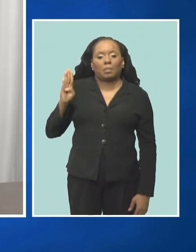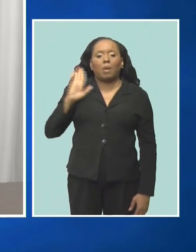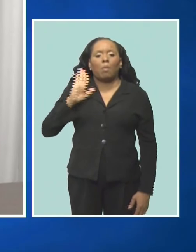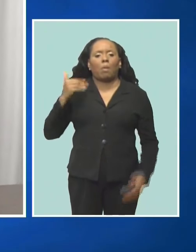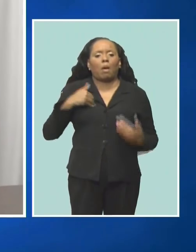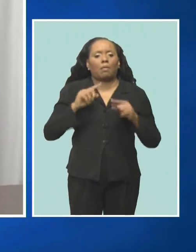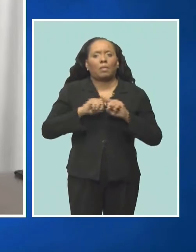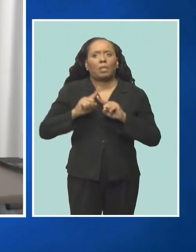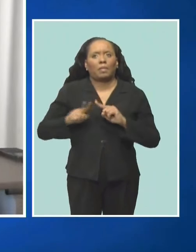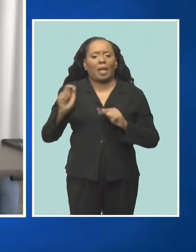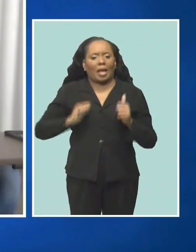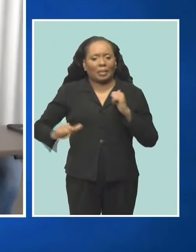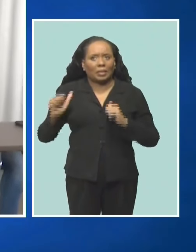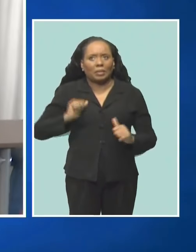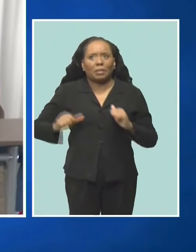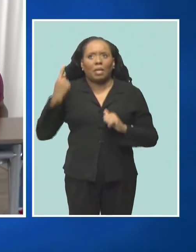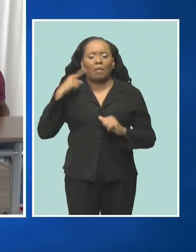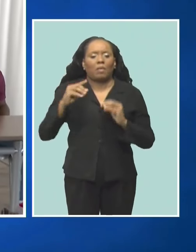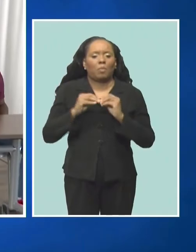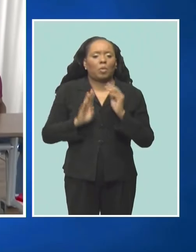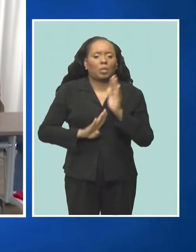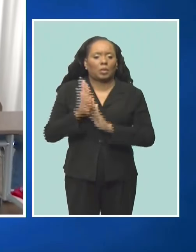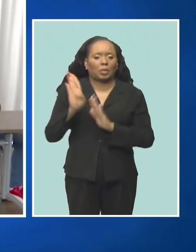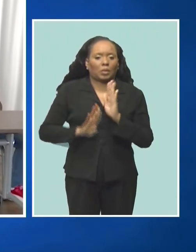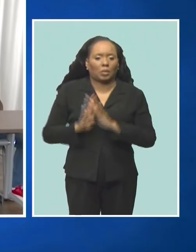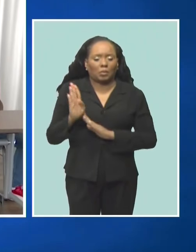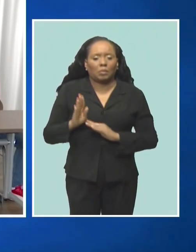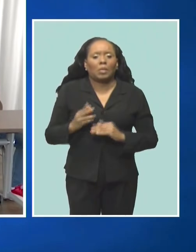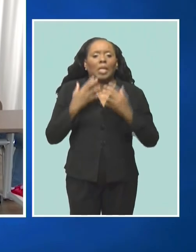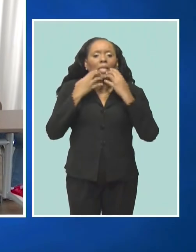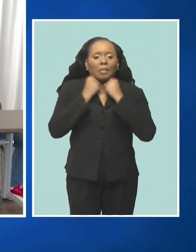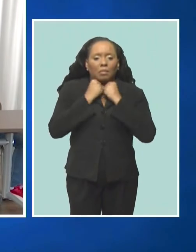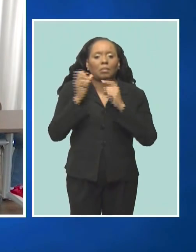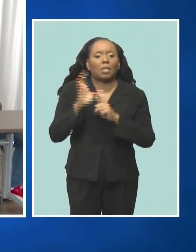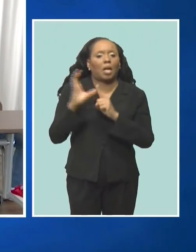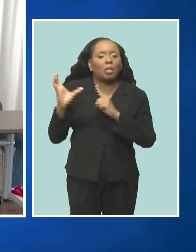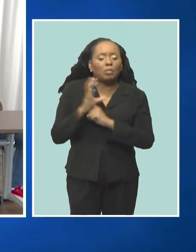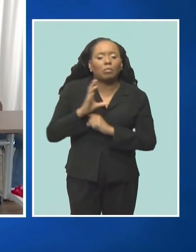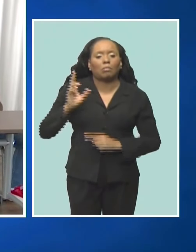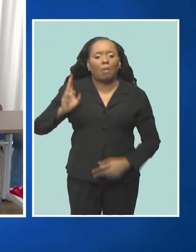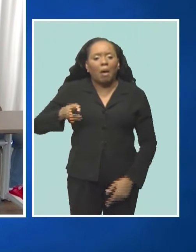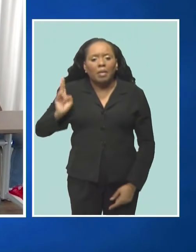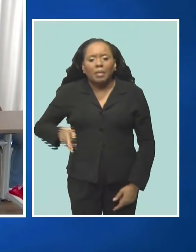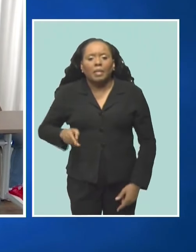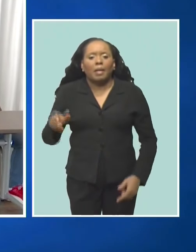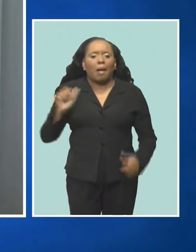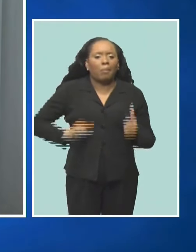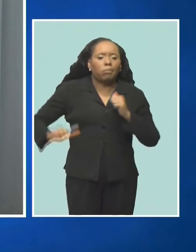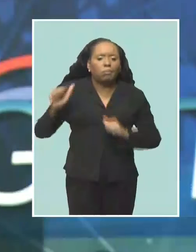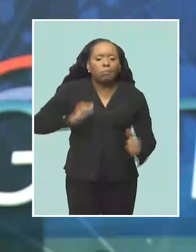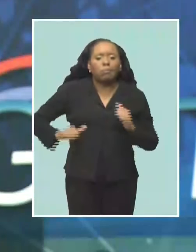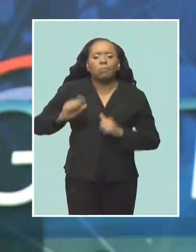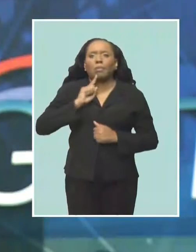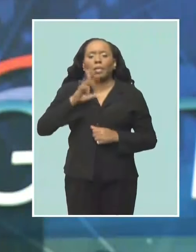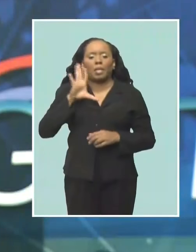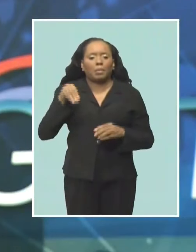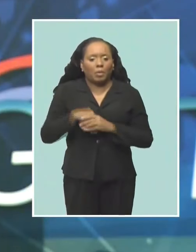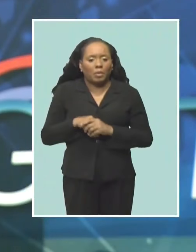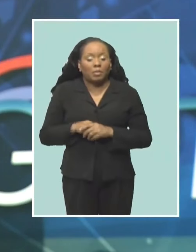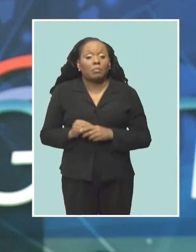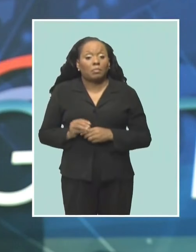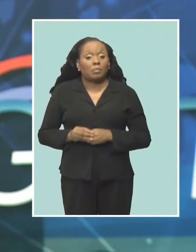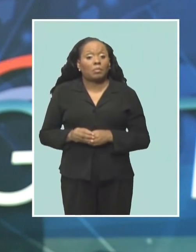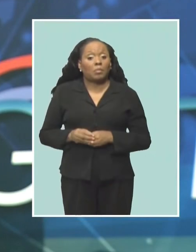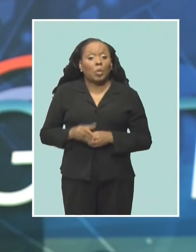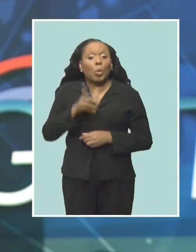developmental in nature. The preservation of cultural heritage, especially the performing arts, will play a major role. the founder of the